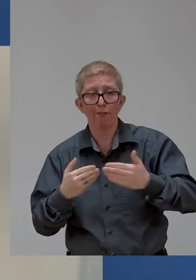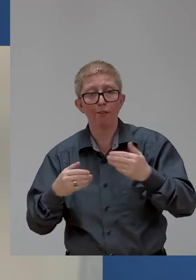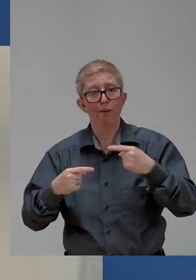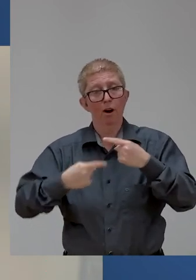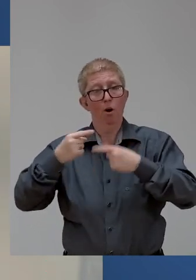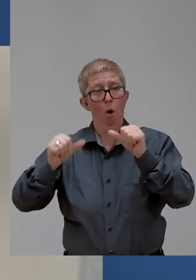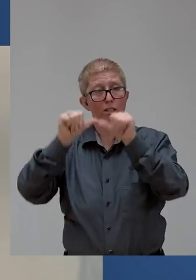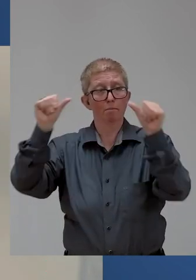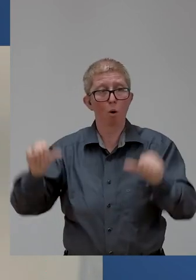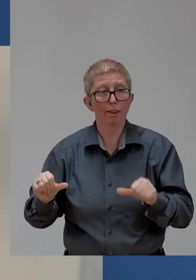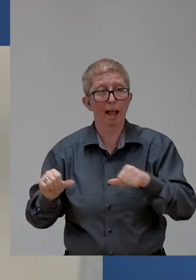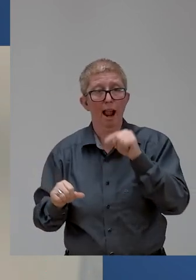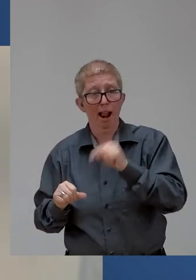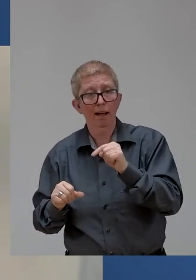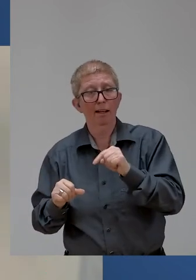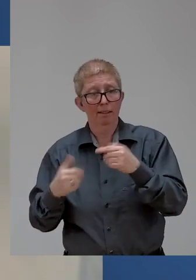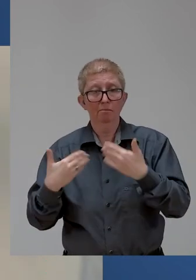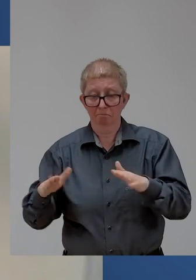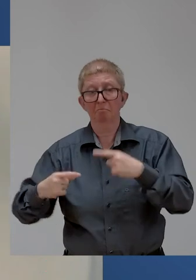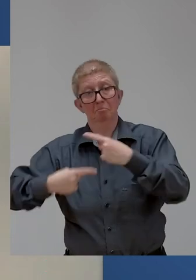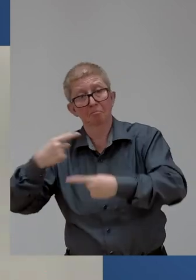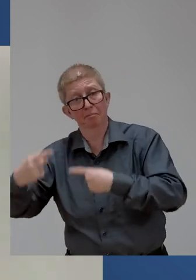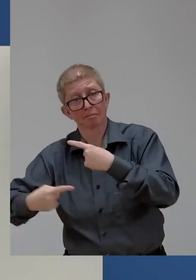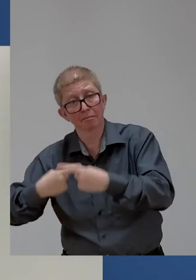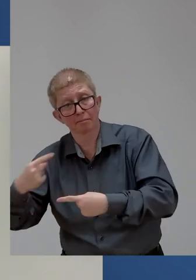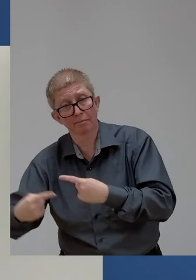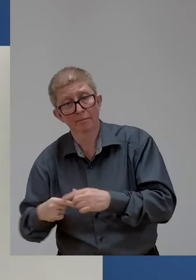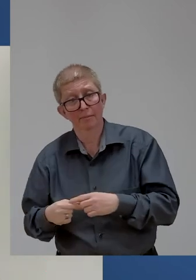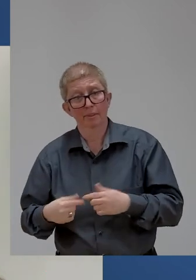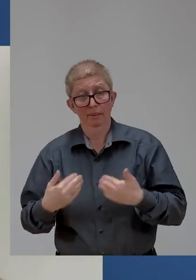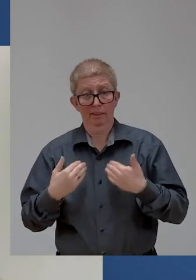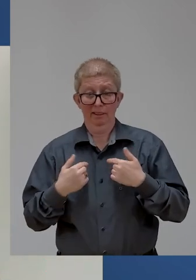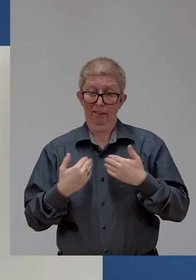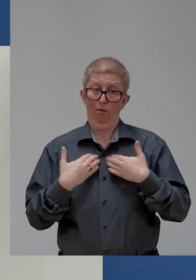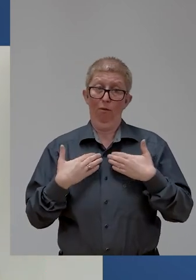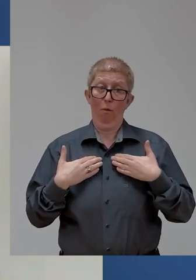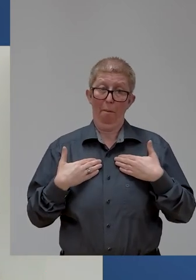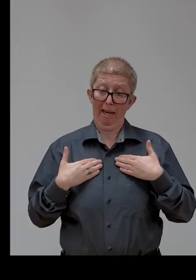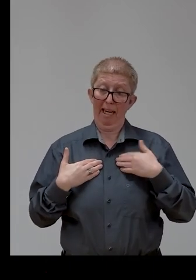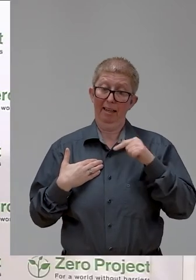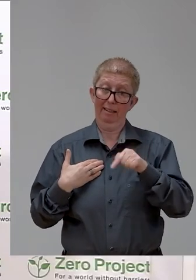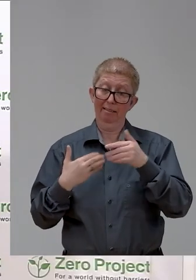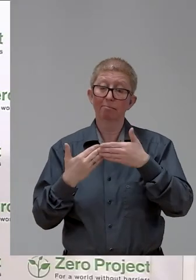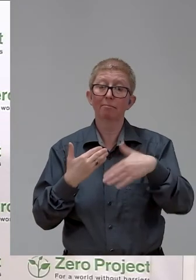any studies and job they want. This to me would be true mainstreaming and inclusion. Thank you so much again for having me today.